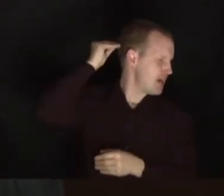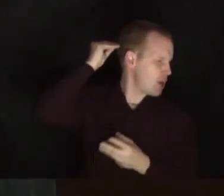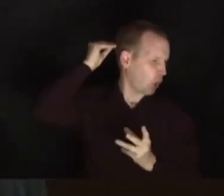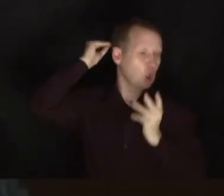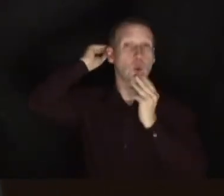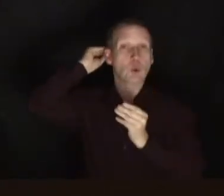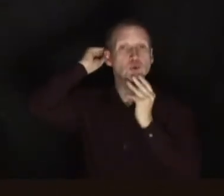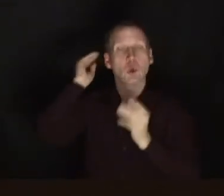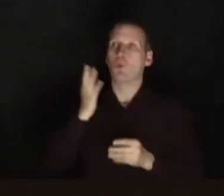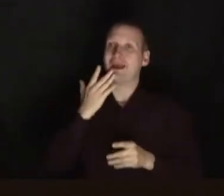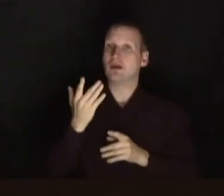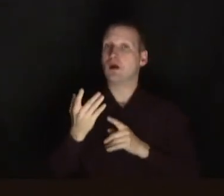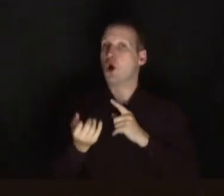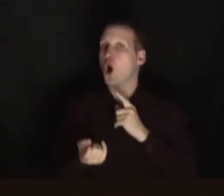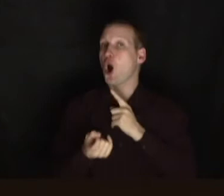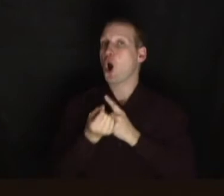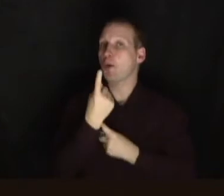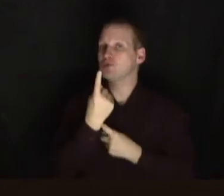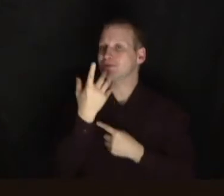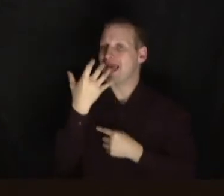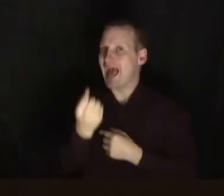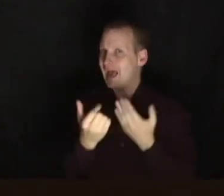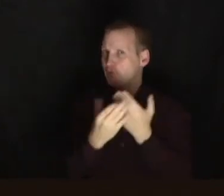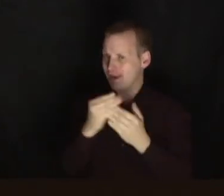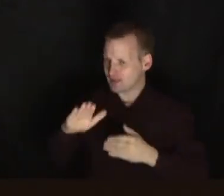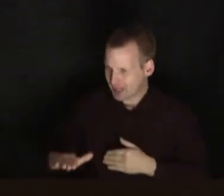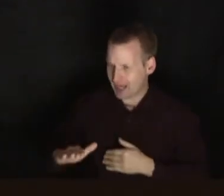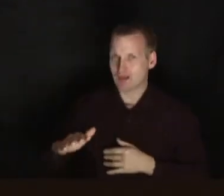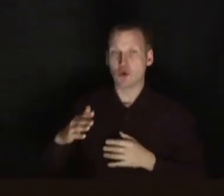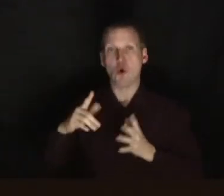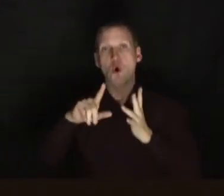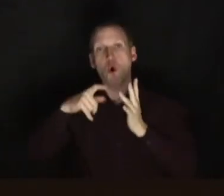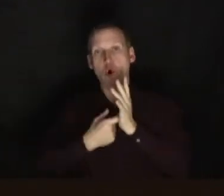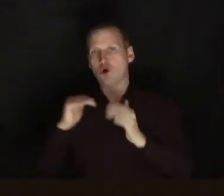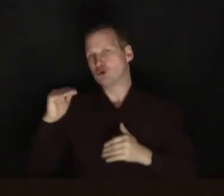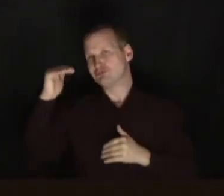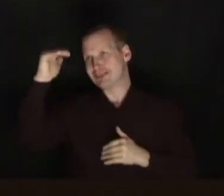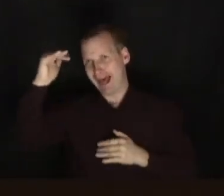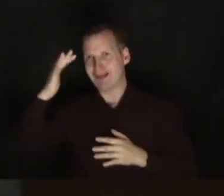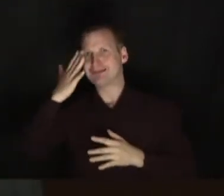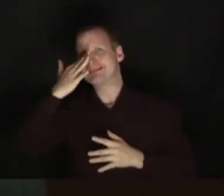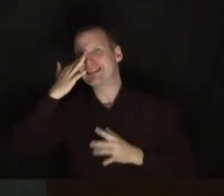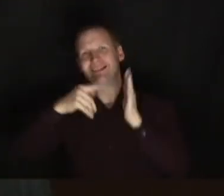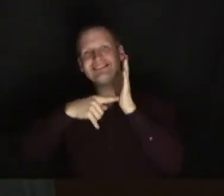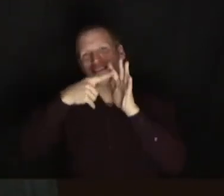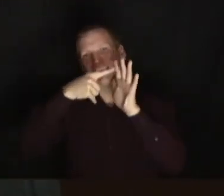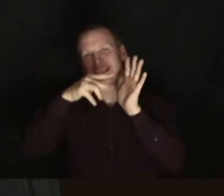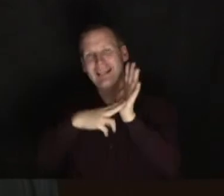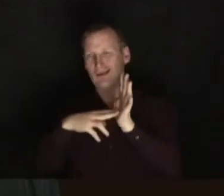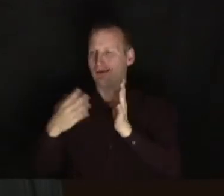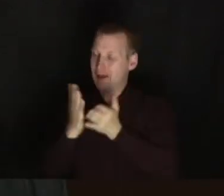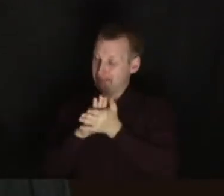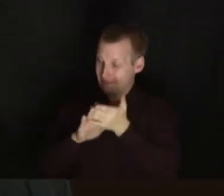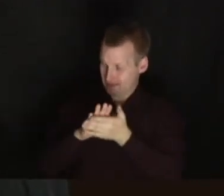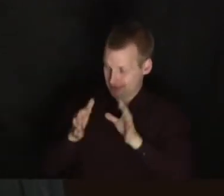so that when opportunities pop up with your child with your teenager you can draw on them and use them wherever you are and for